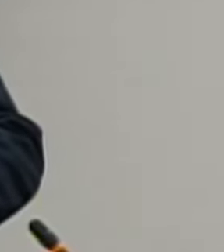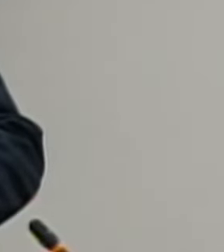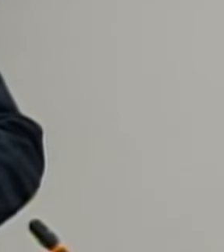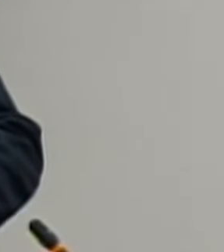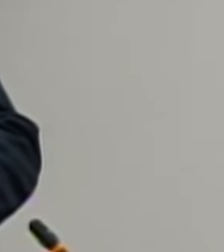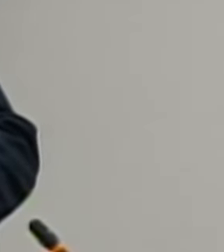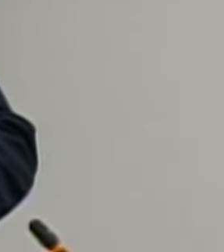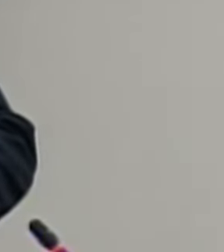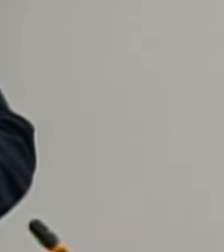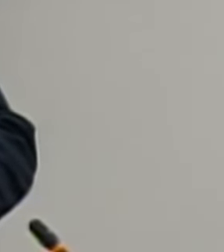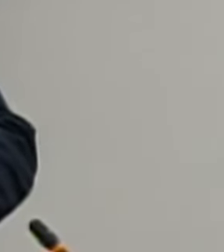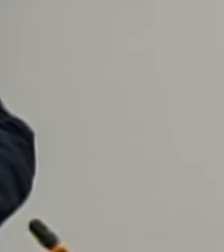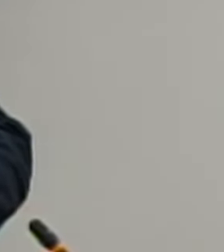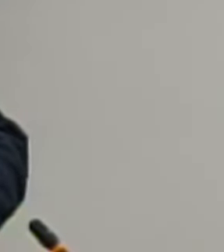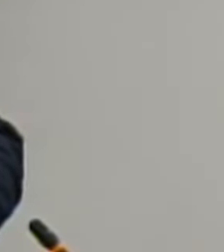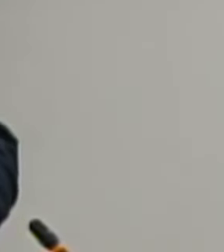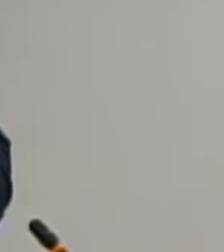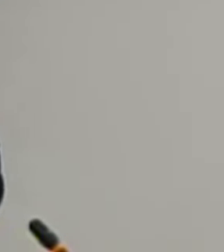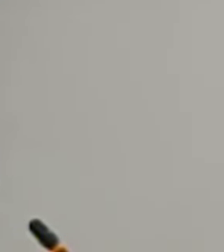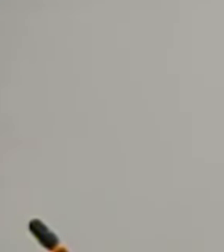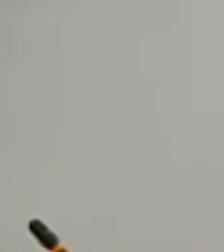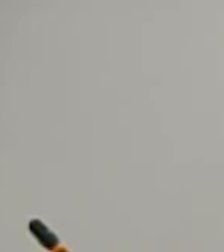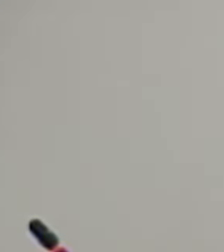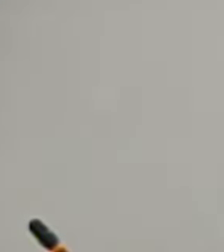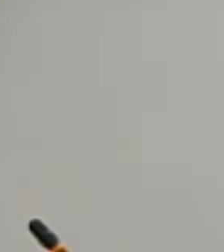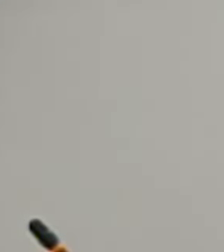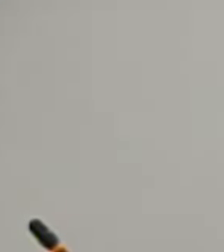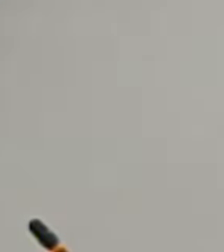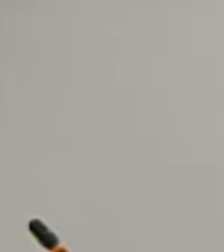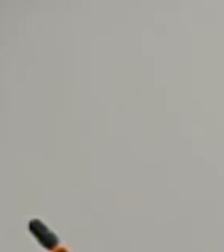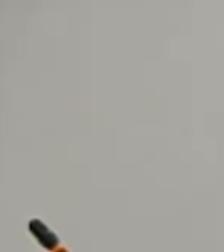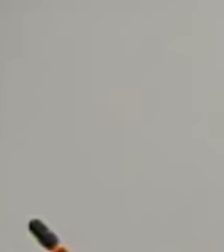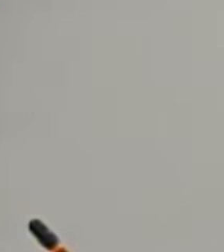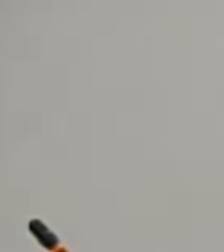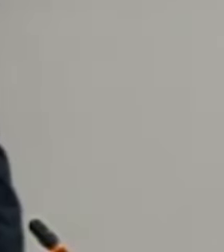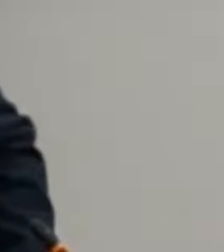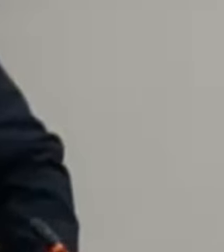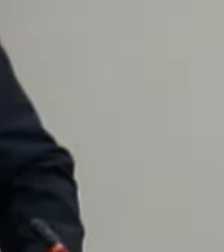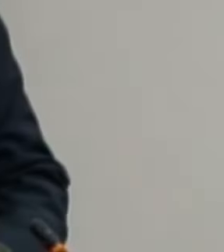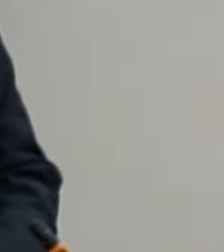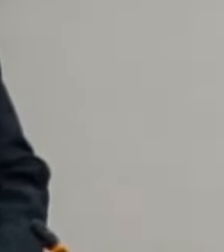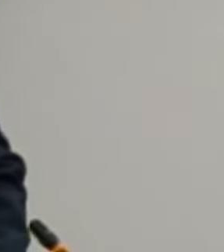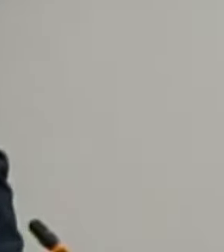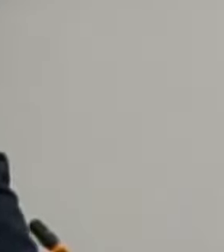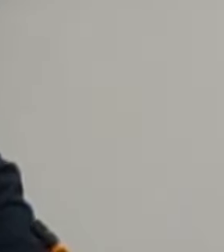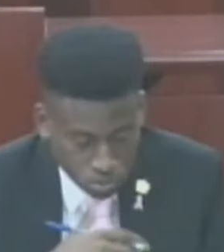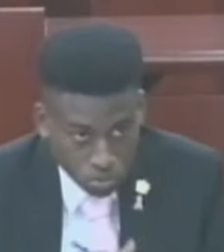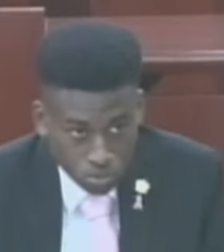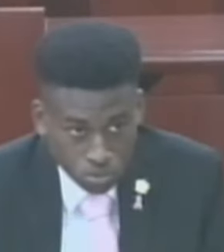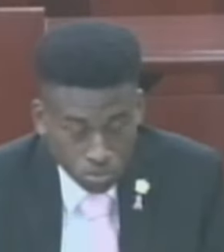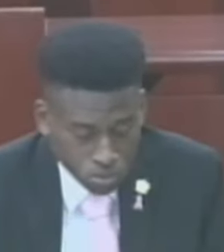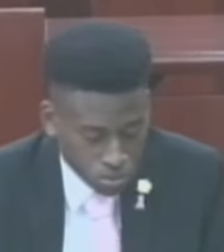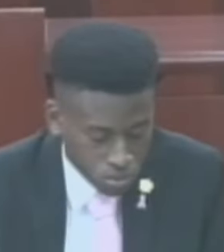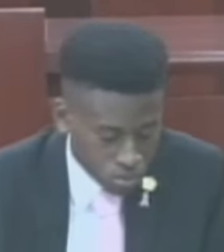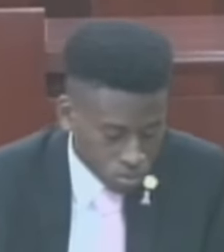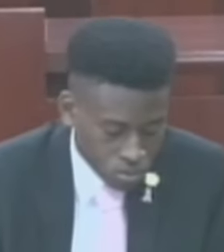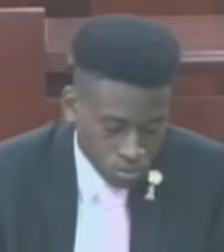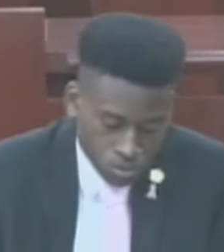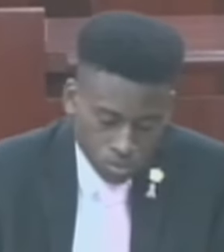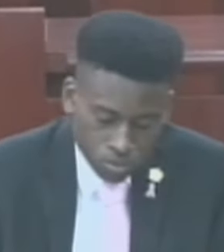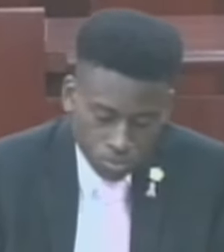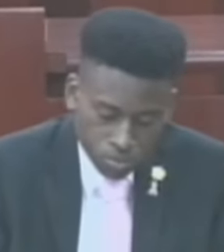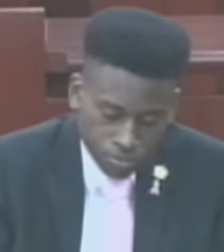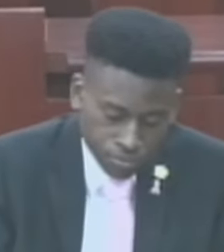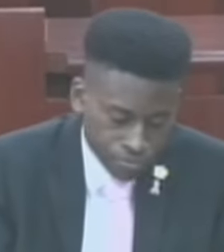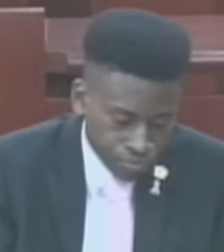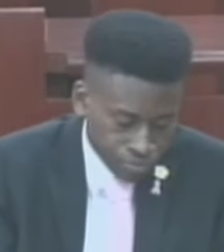personal sympathies and support thank you Madam Speaker for facilitating thank you to the Honorable